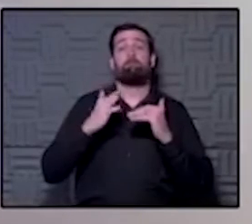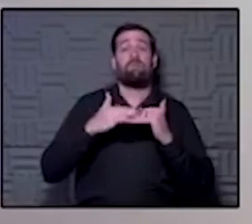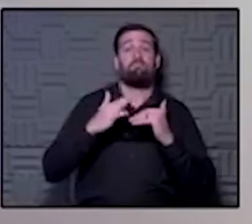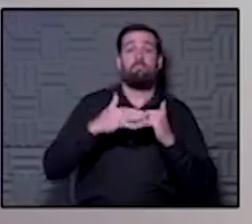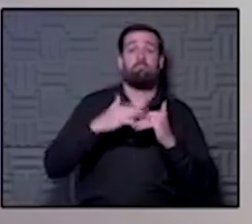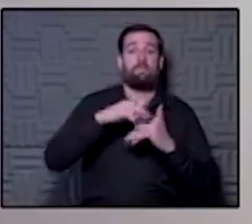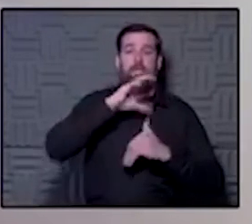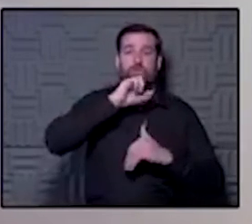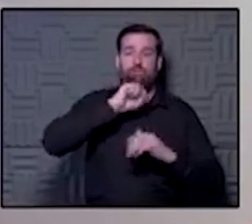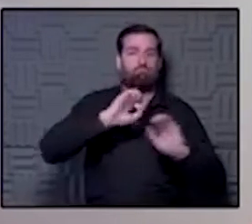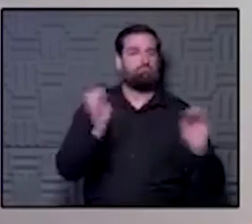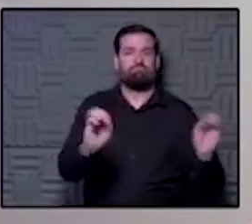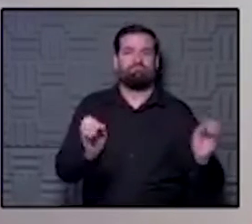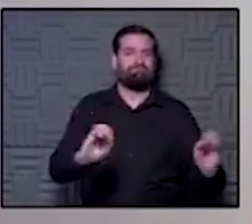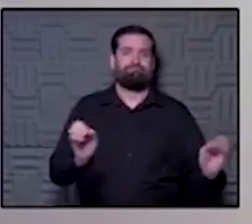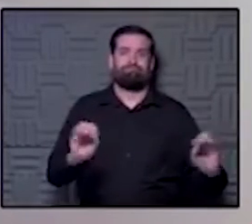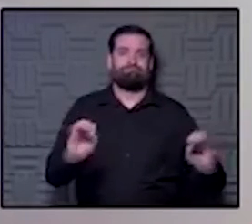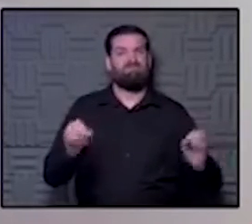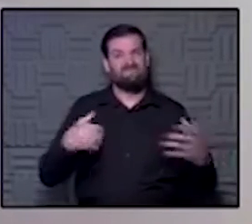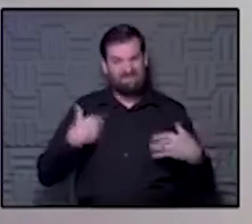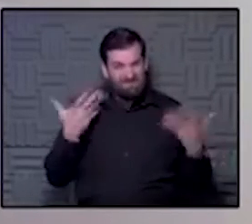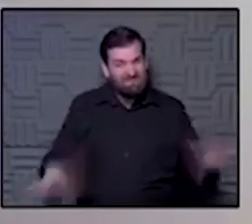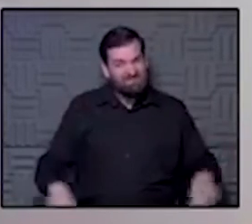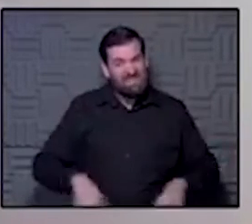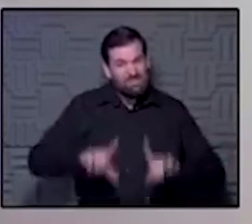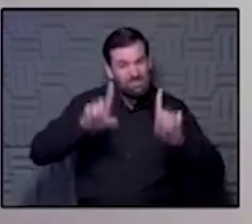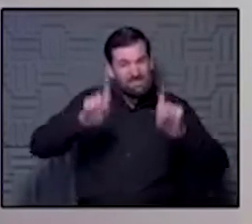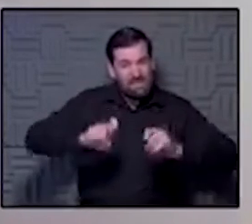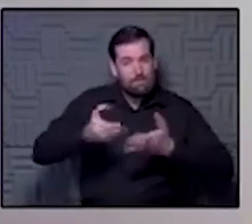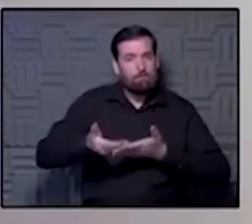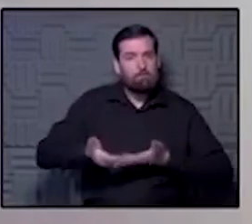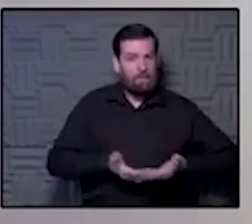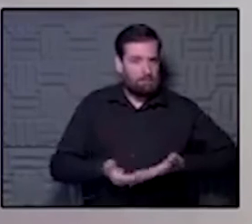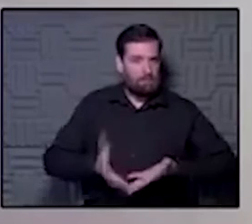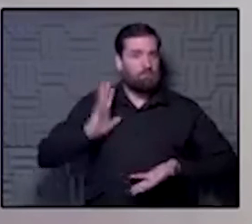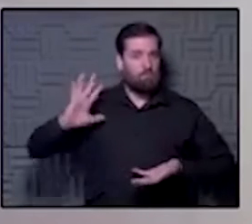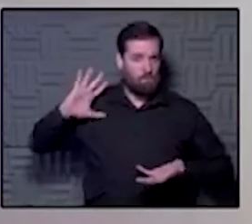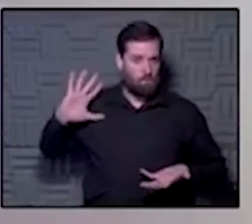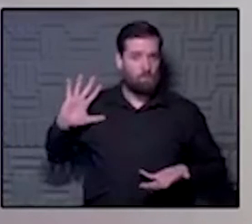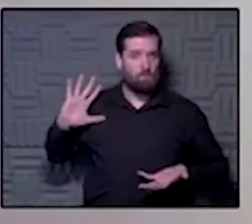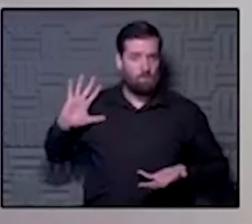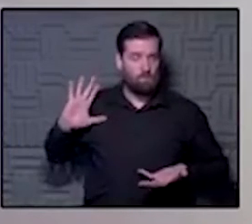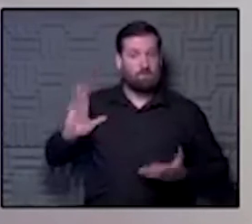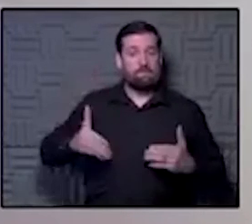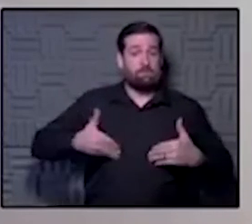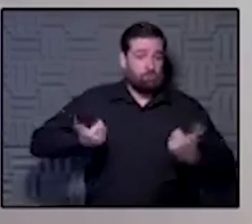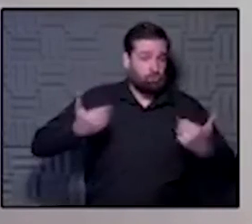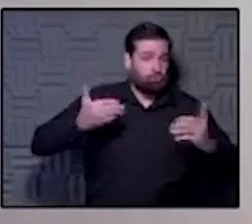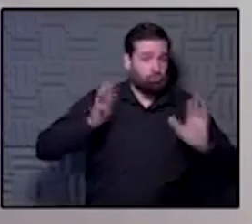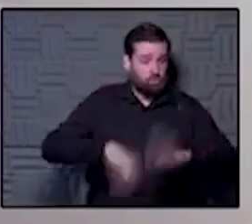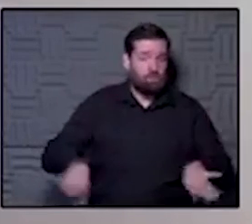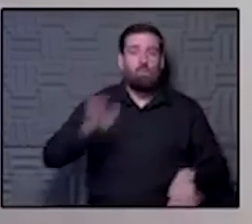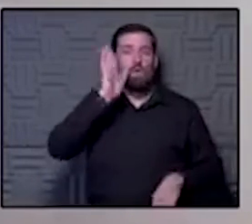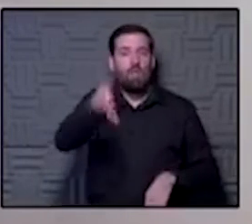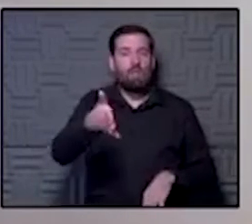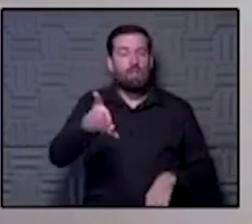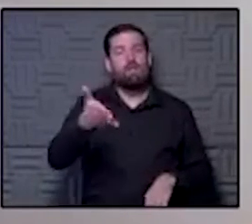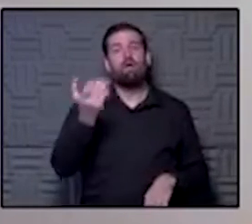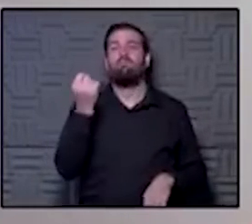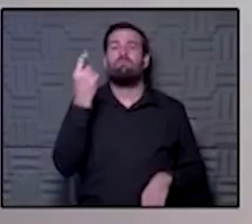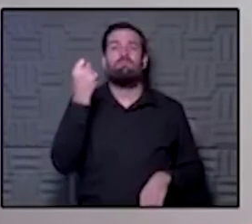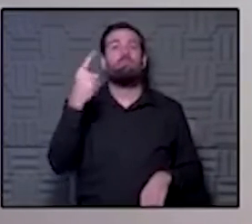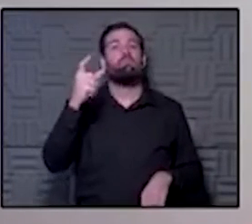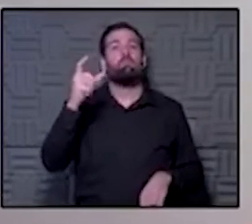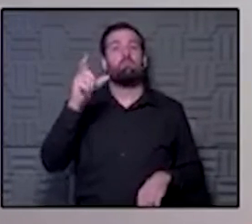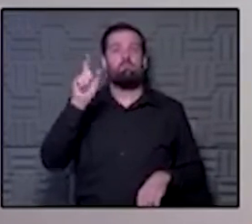we can test, we have tested infants before at our site. So yes, we do test young children at our testing site. There just needs to be a